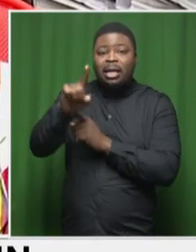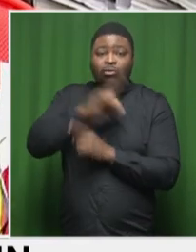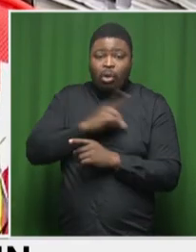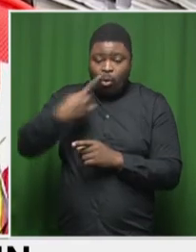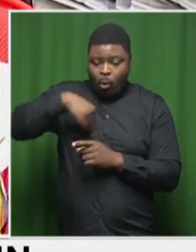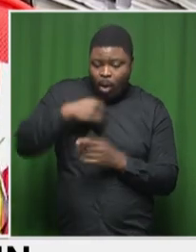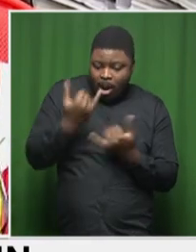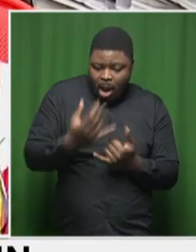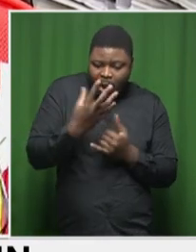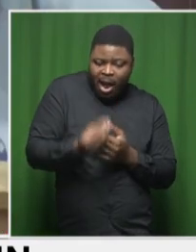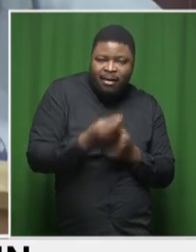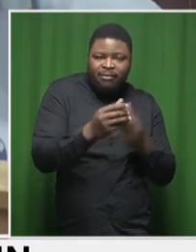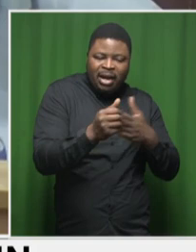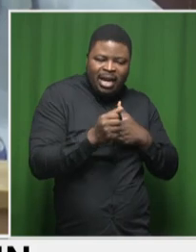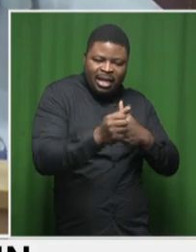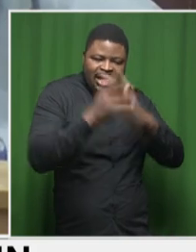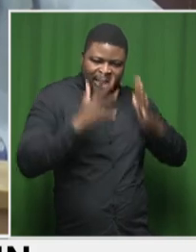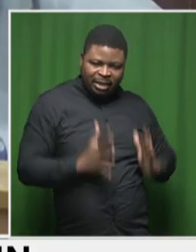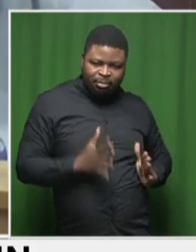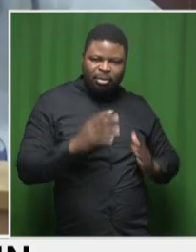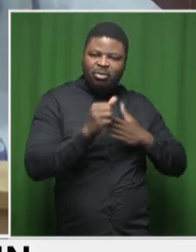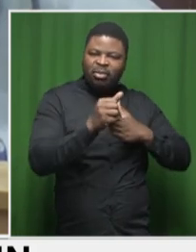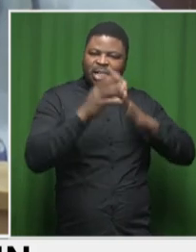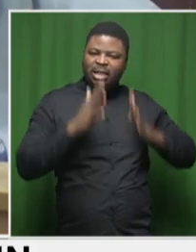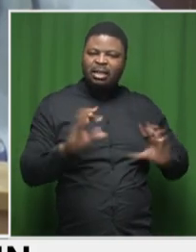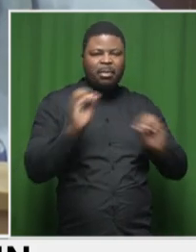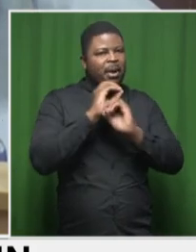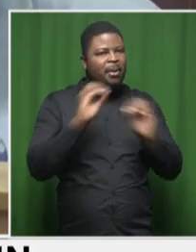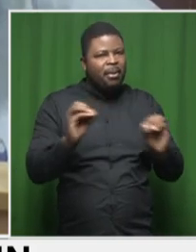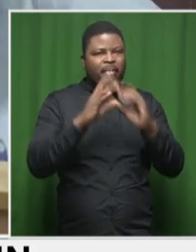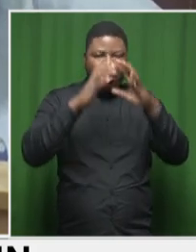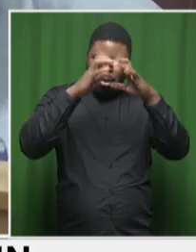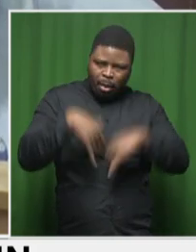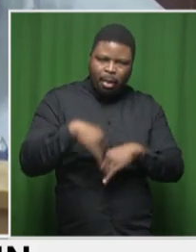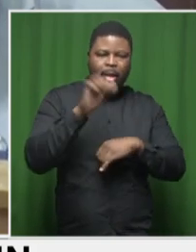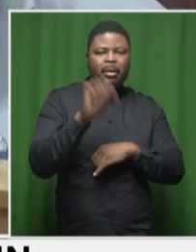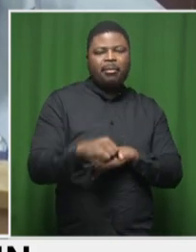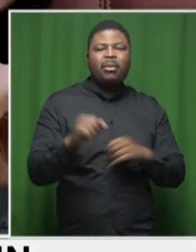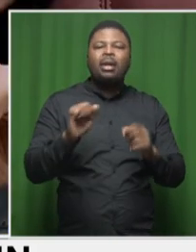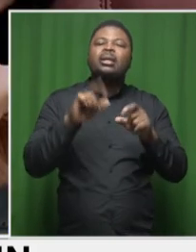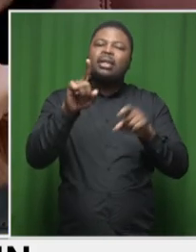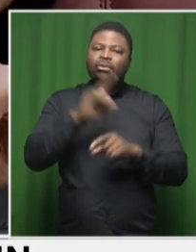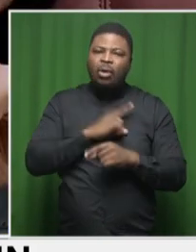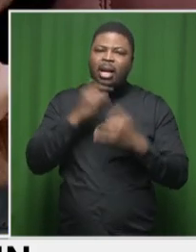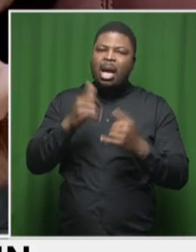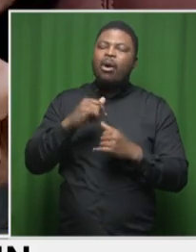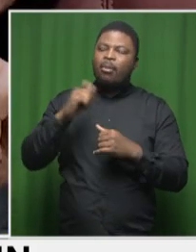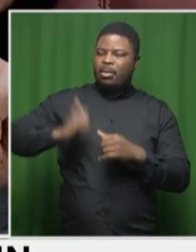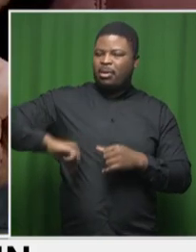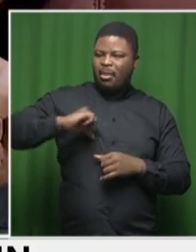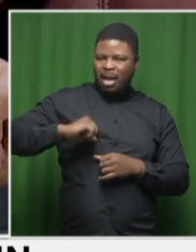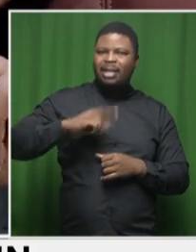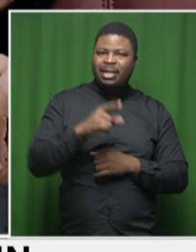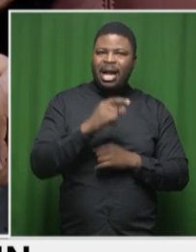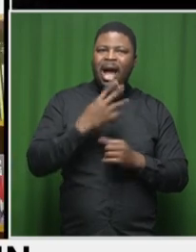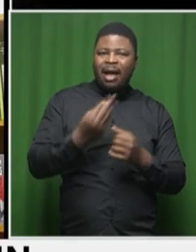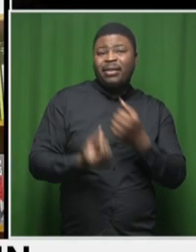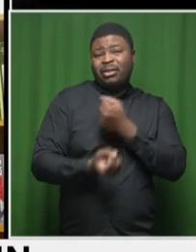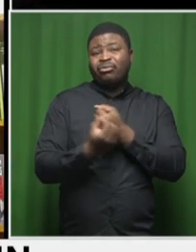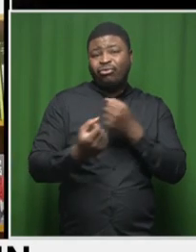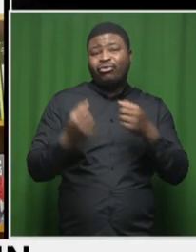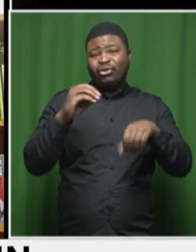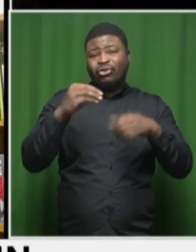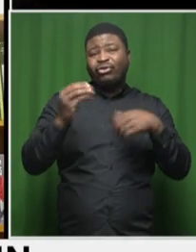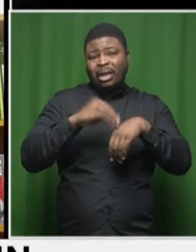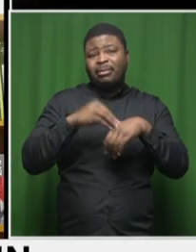led to the rest of the problems that the province and all the municipalities face. Yeah. And one of the big problems, I mean, we